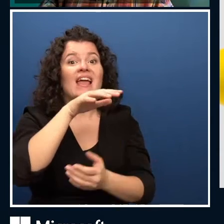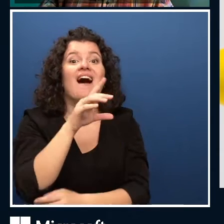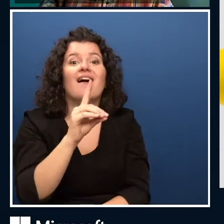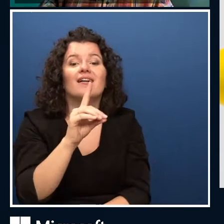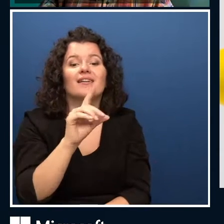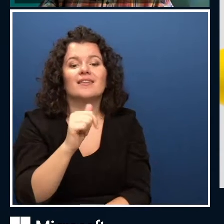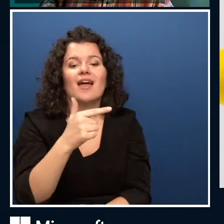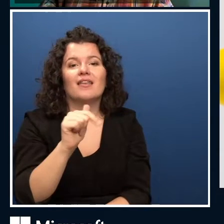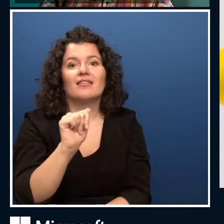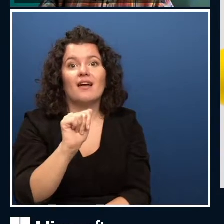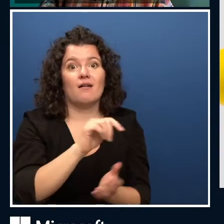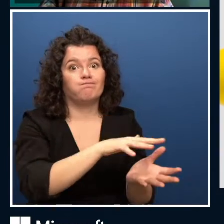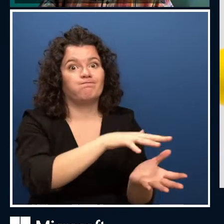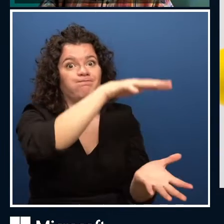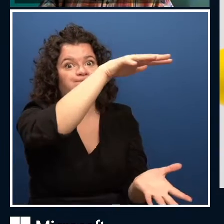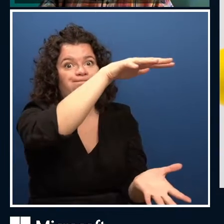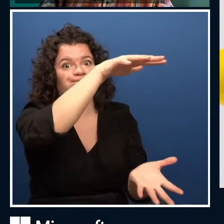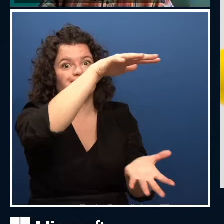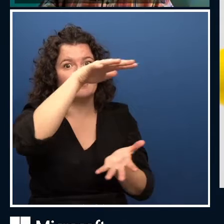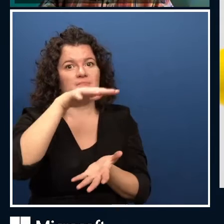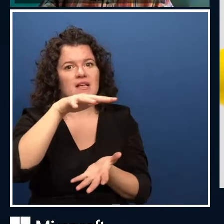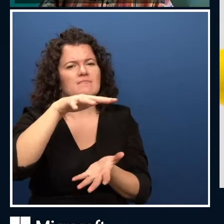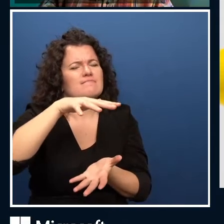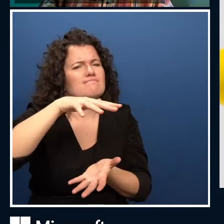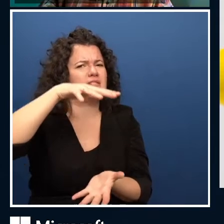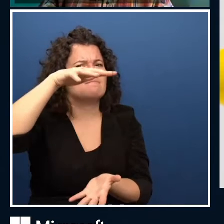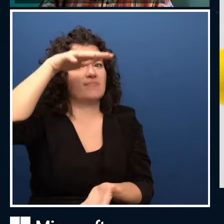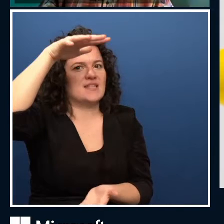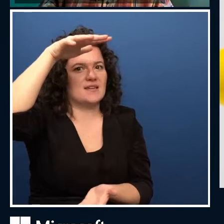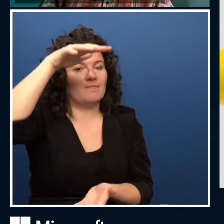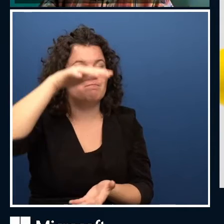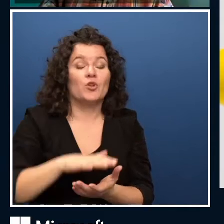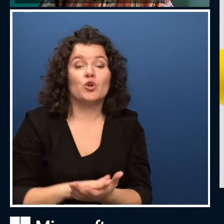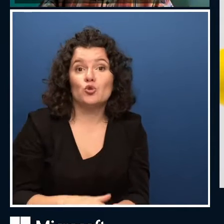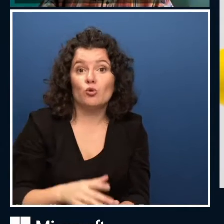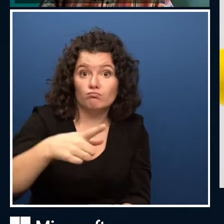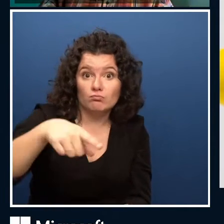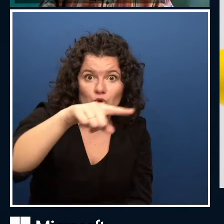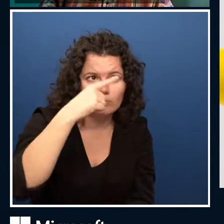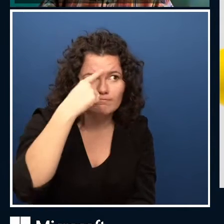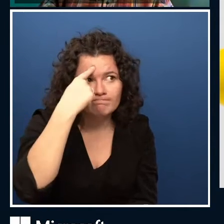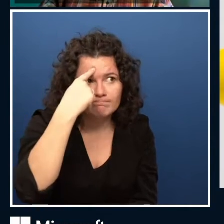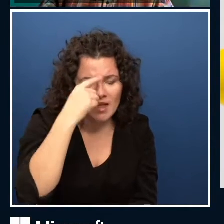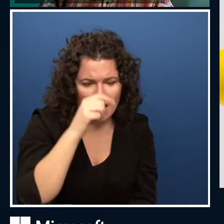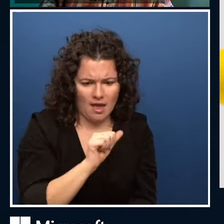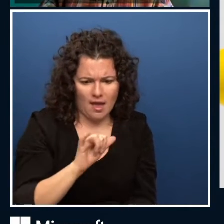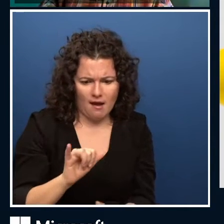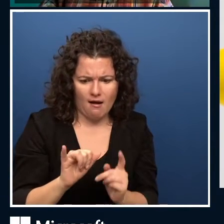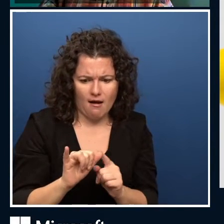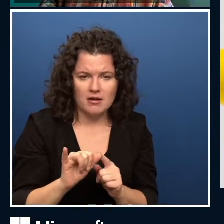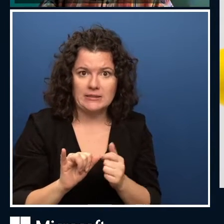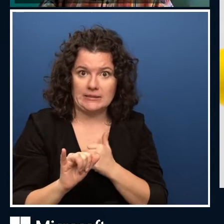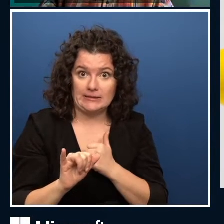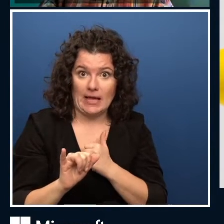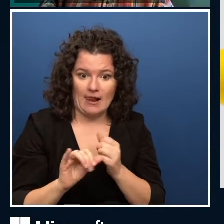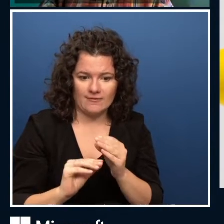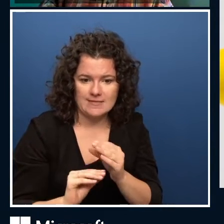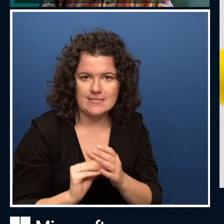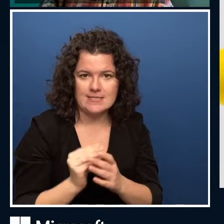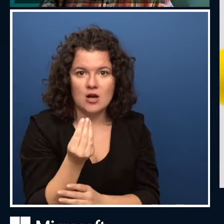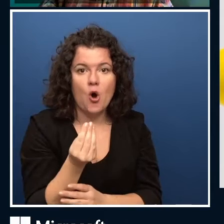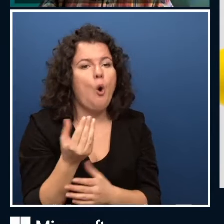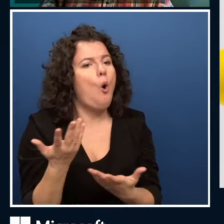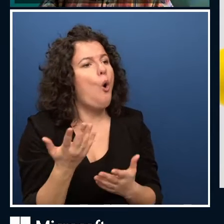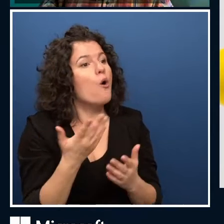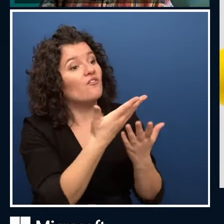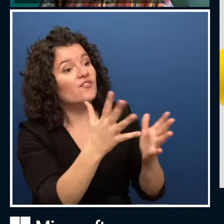then think about, okay, do we build the AI ourselves or do we buy the AI? Because, which sounds like